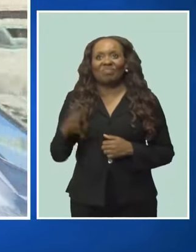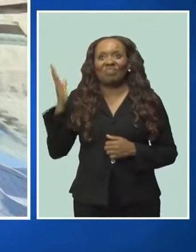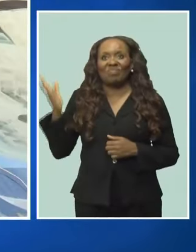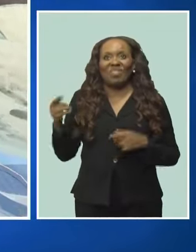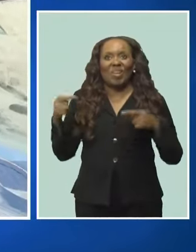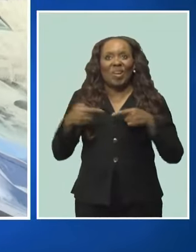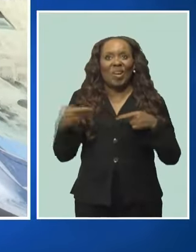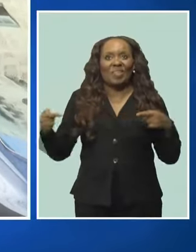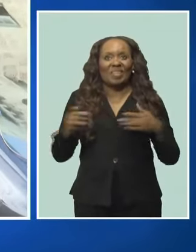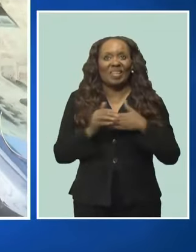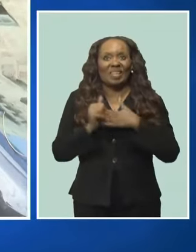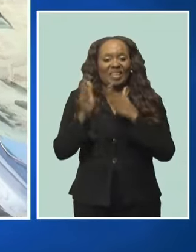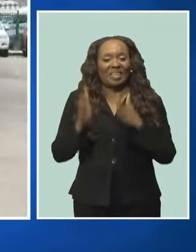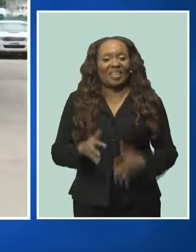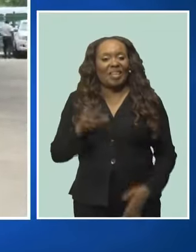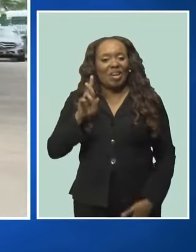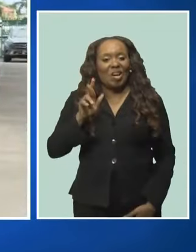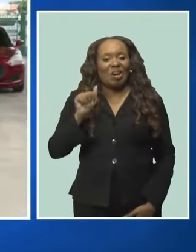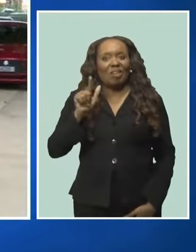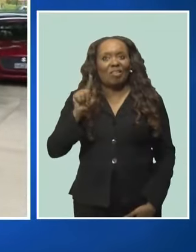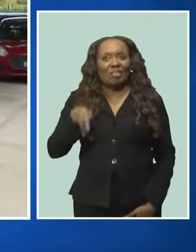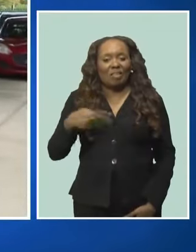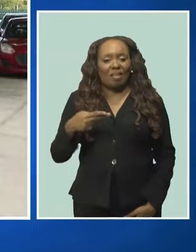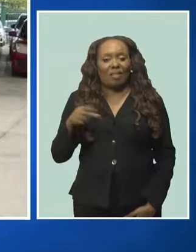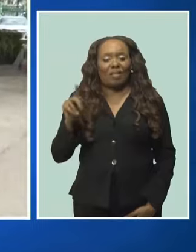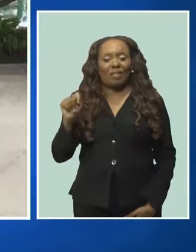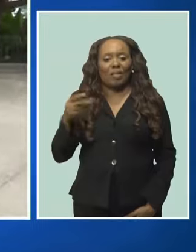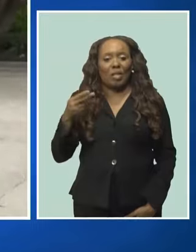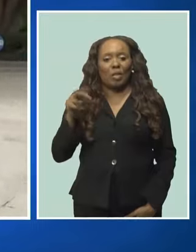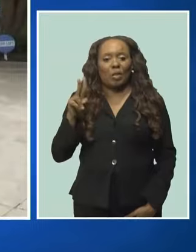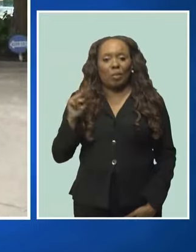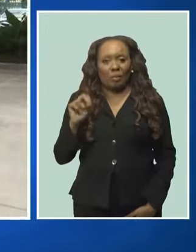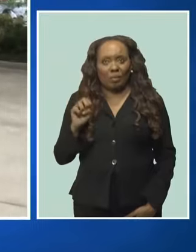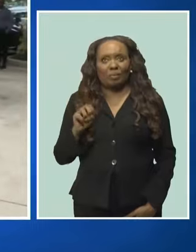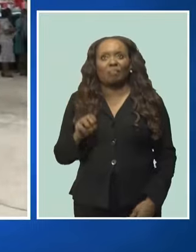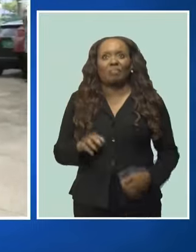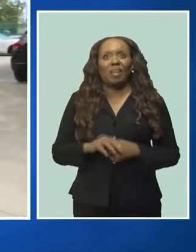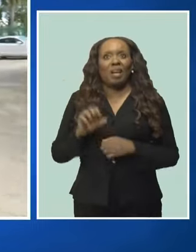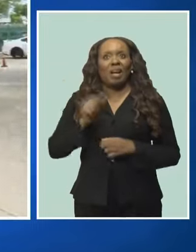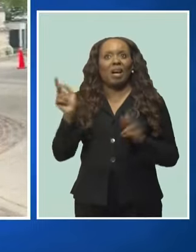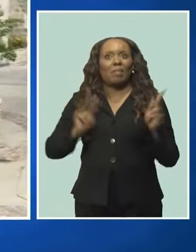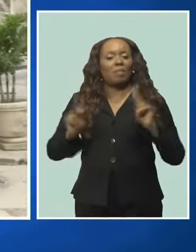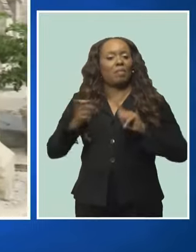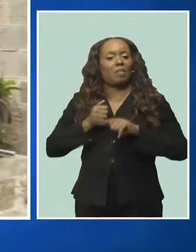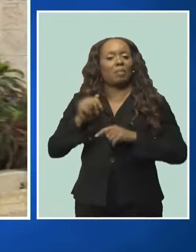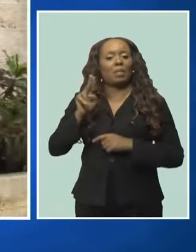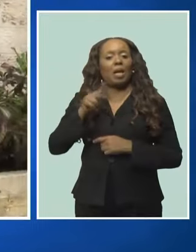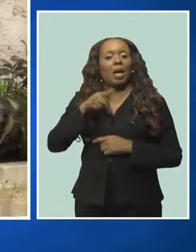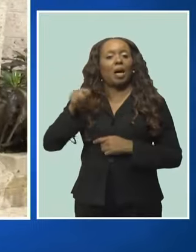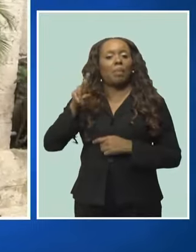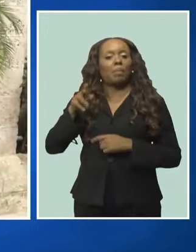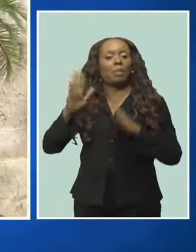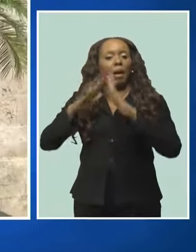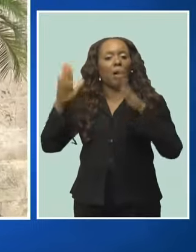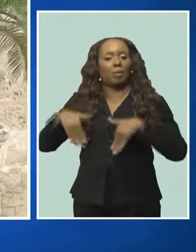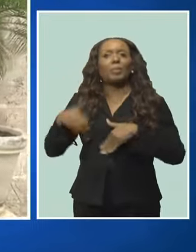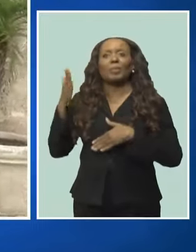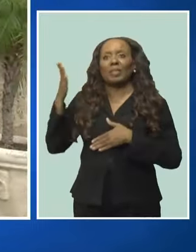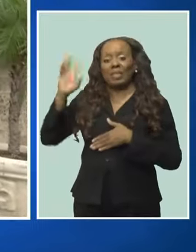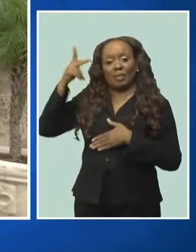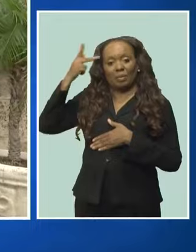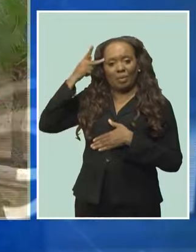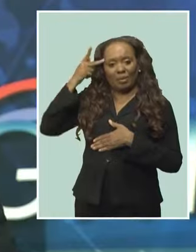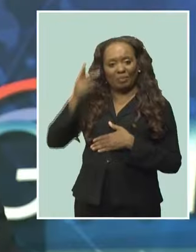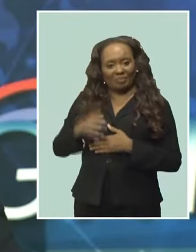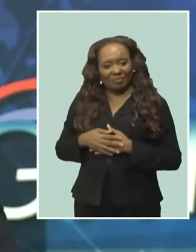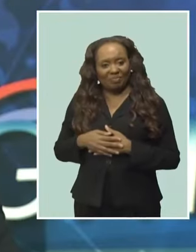opposition leader Ralph Thorne. Members of the upper house were also represented. Trevor Thorne, CBC News.